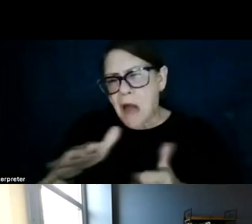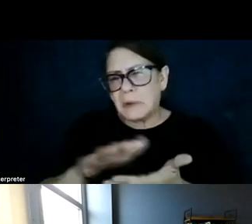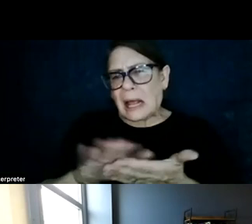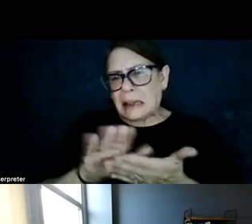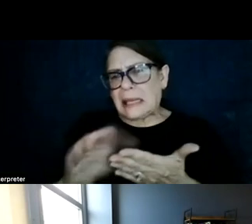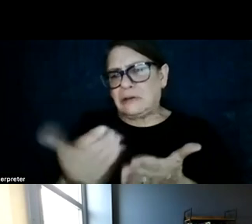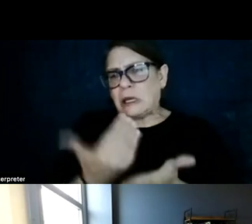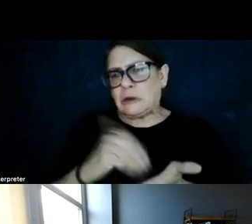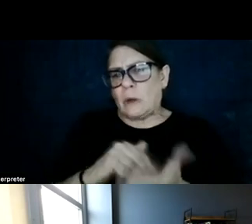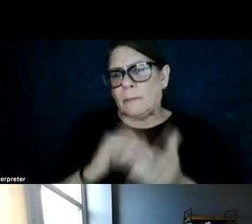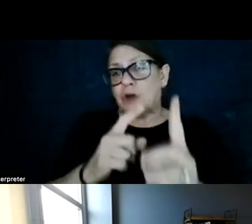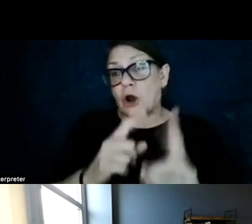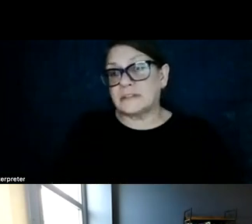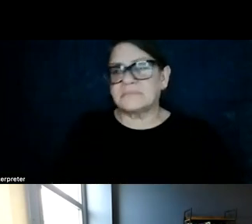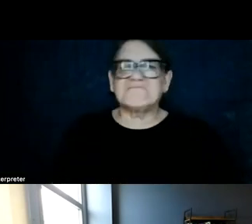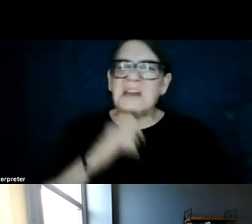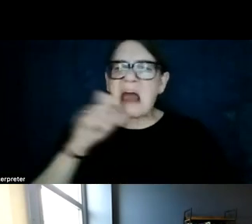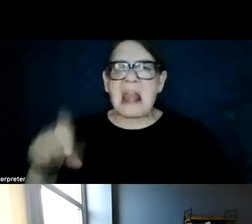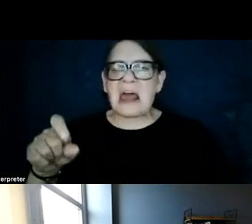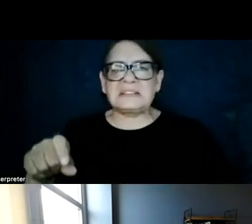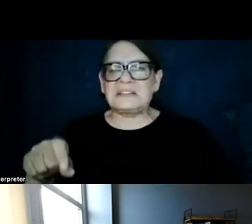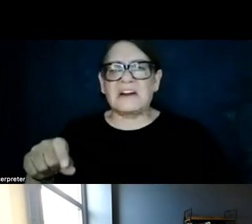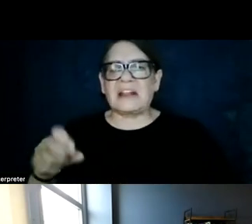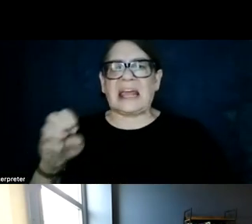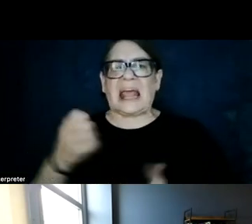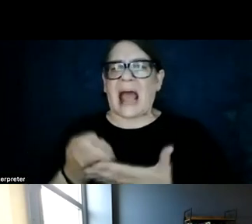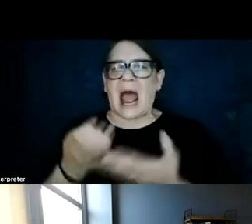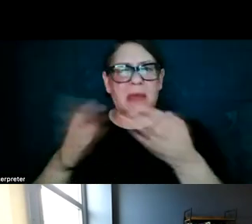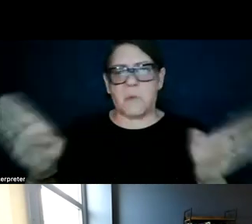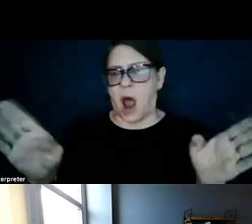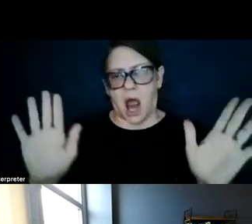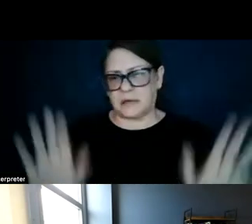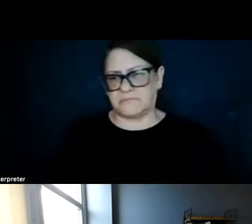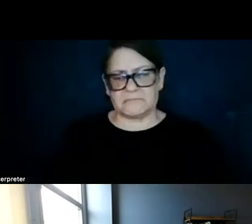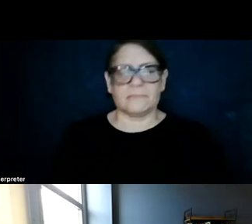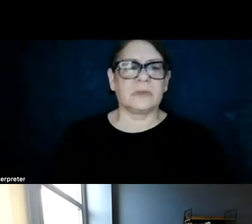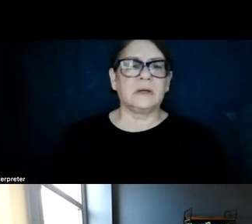renewable energy target. That's not necessarily an economy-wide greenhouse gas target.